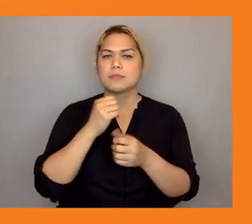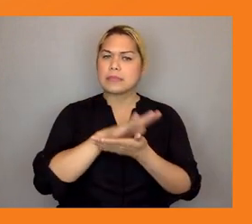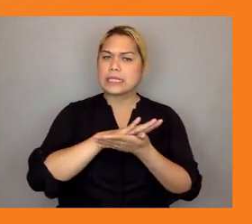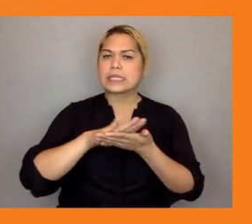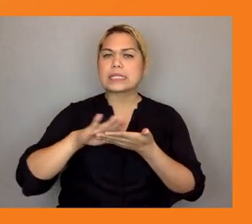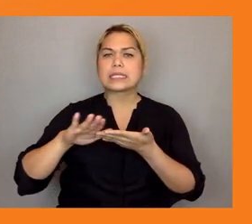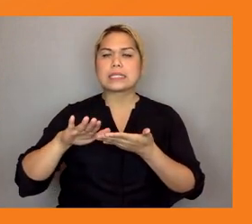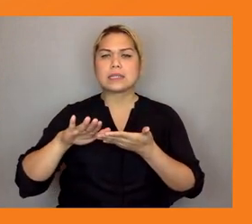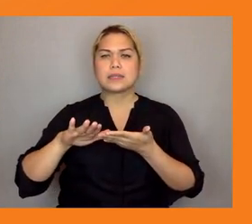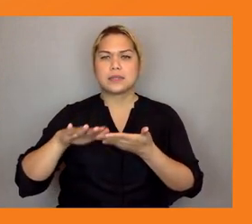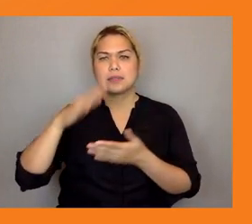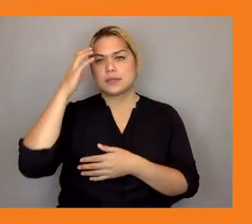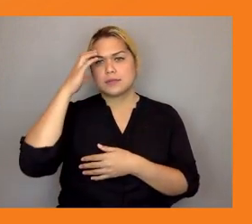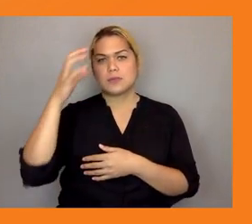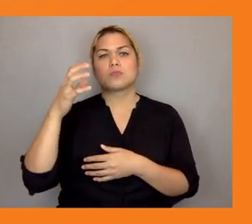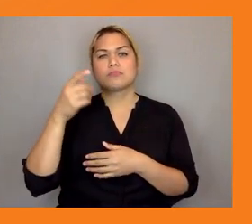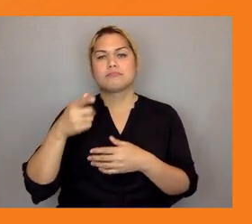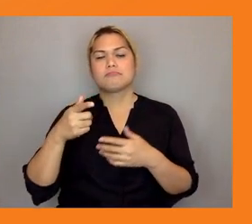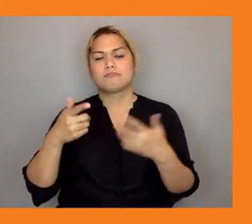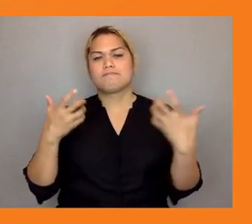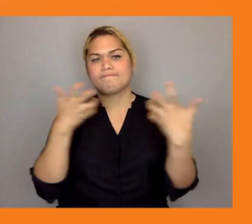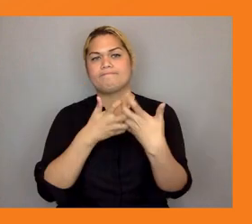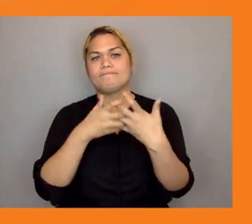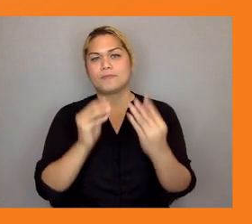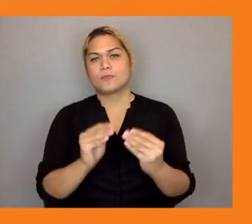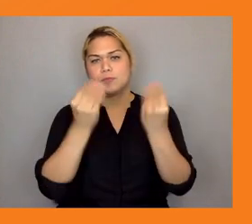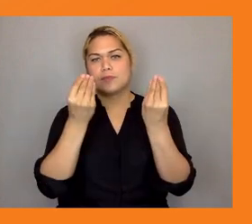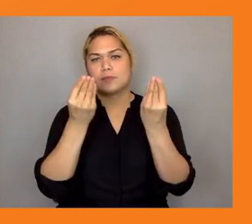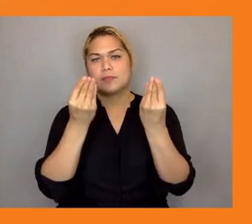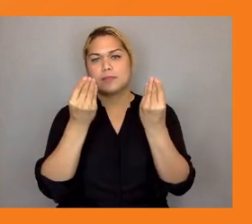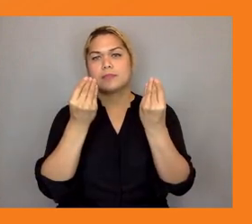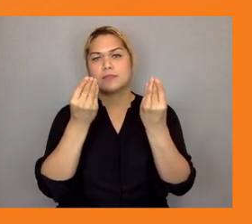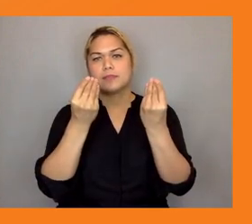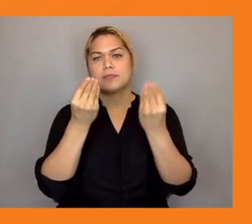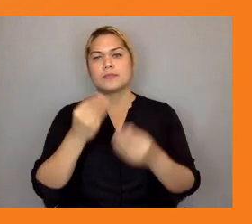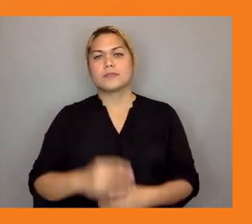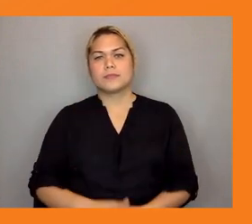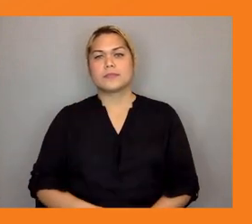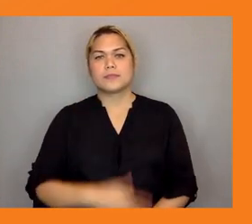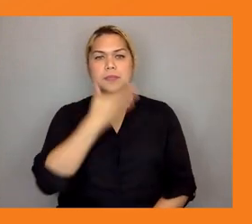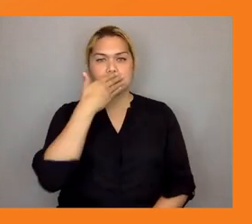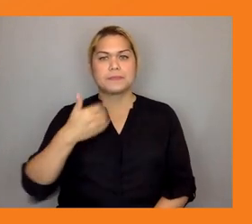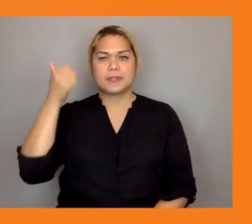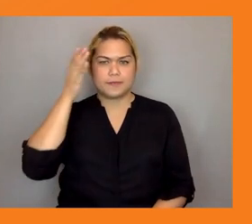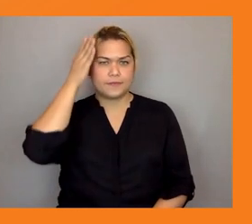and innovative spirit to shape a better future work and achieve a greater and greener planet thank you